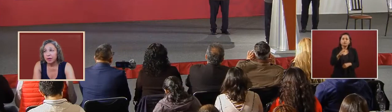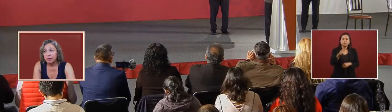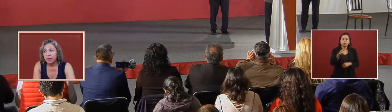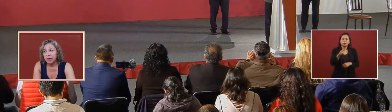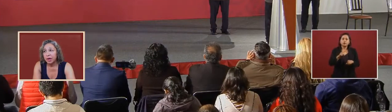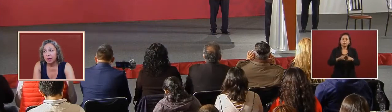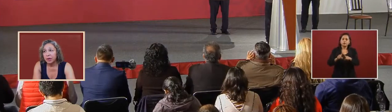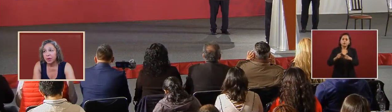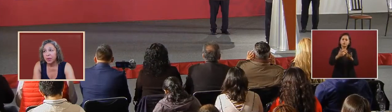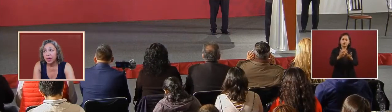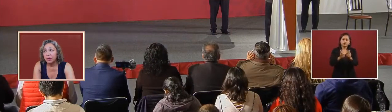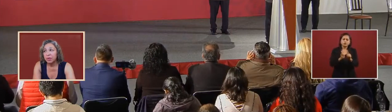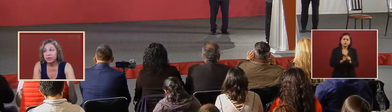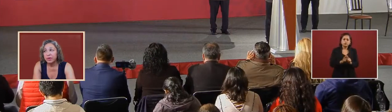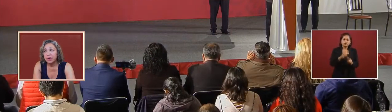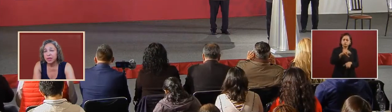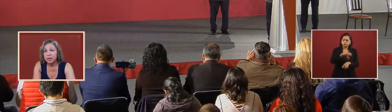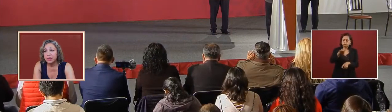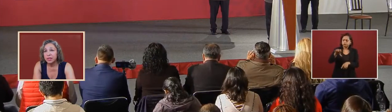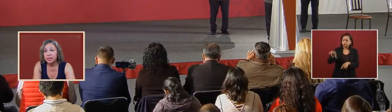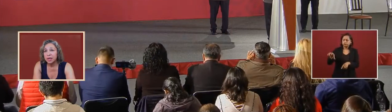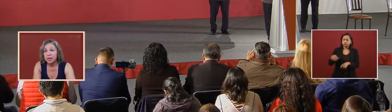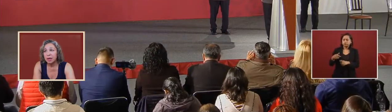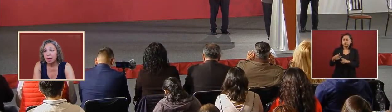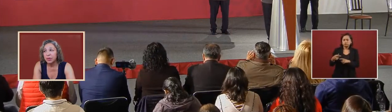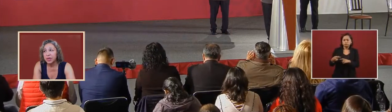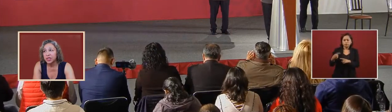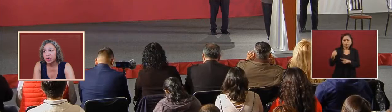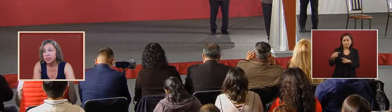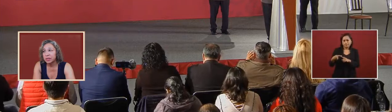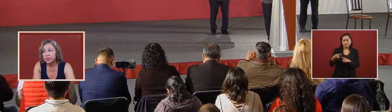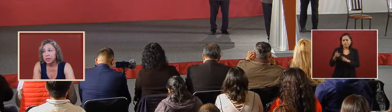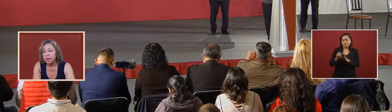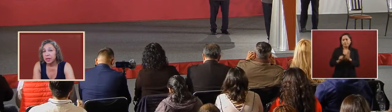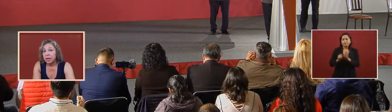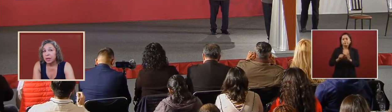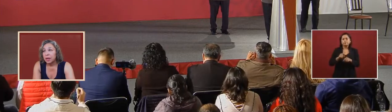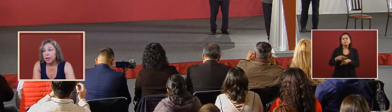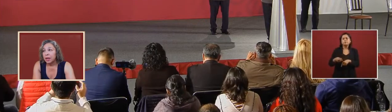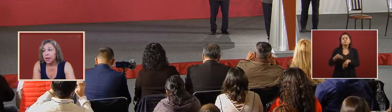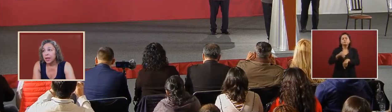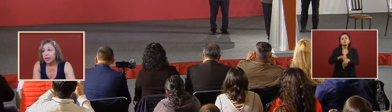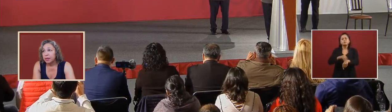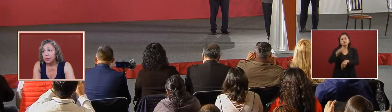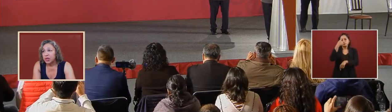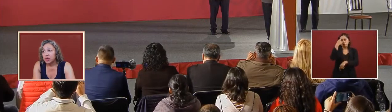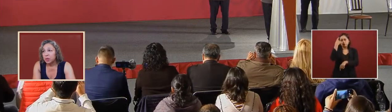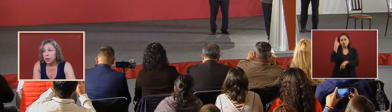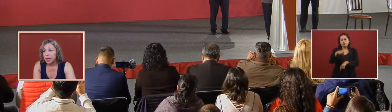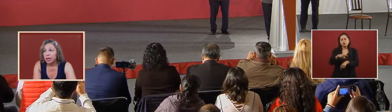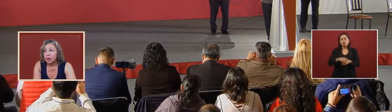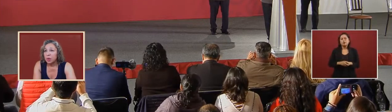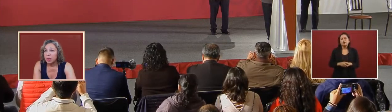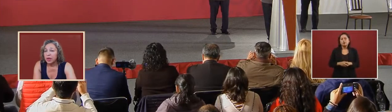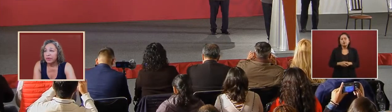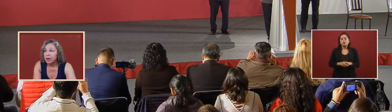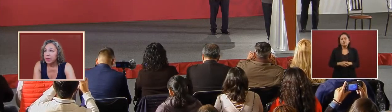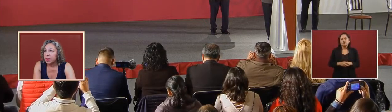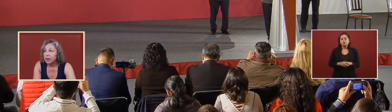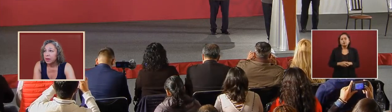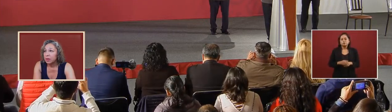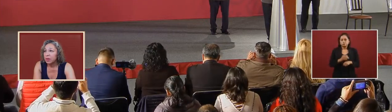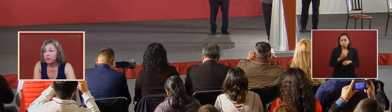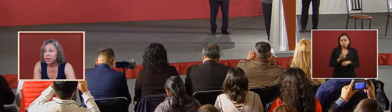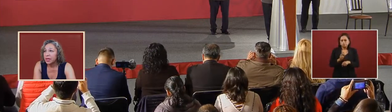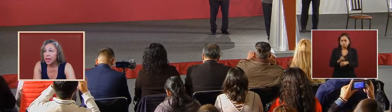and in a very concrete way we've done this uh operation and in a punctual way we've